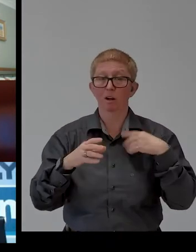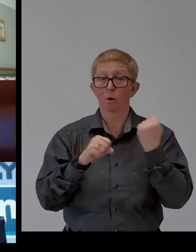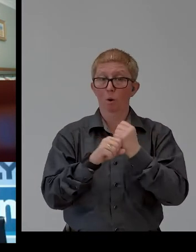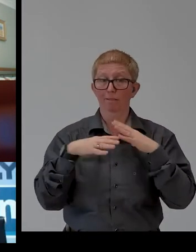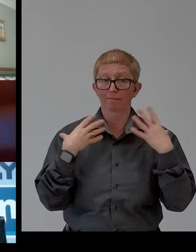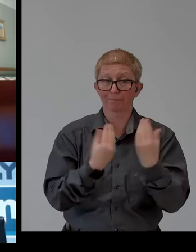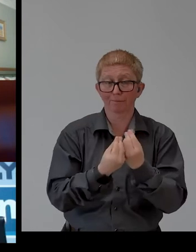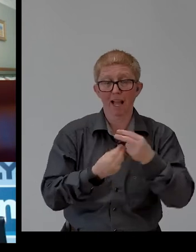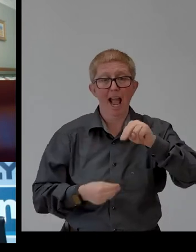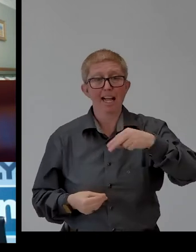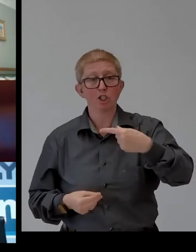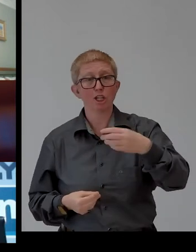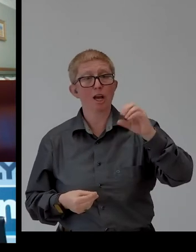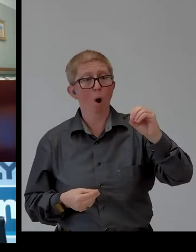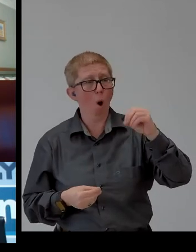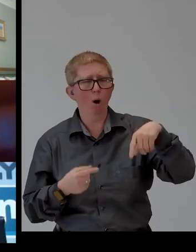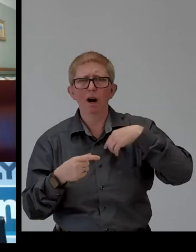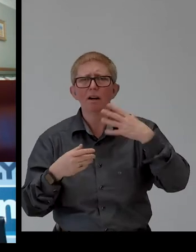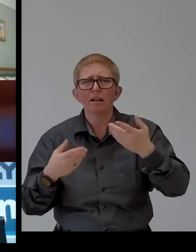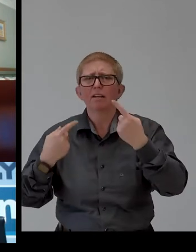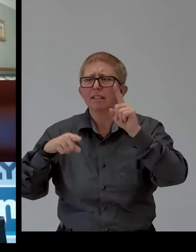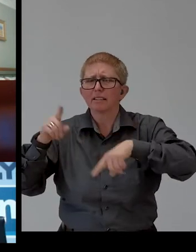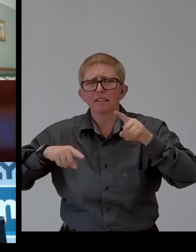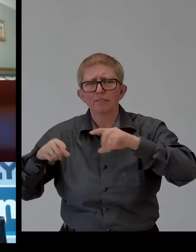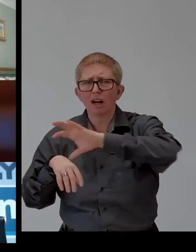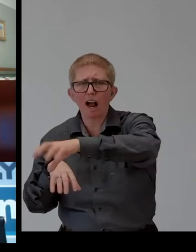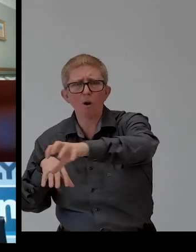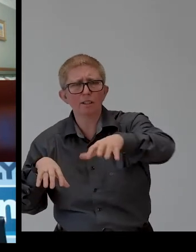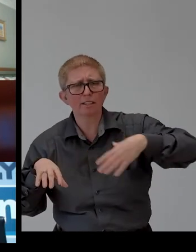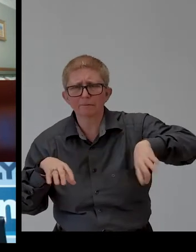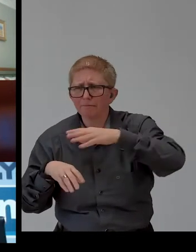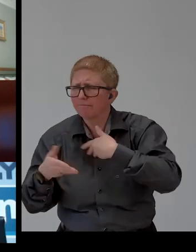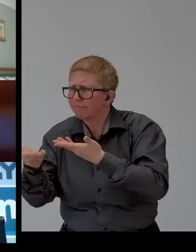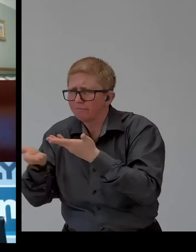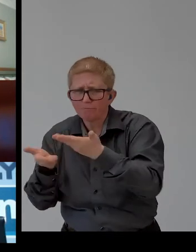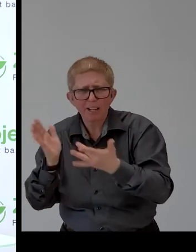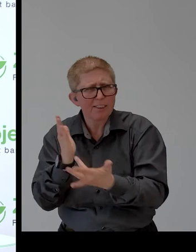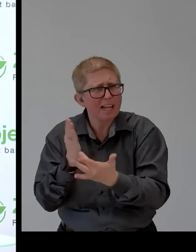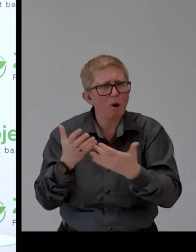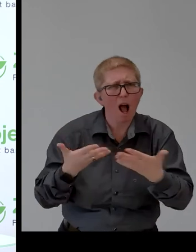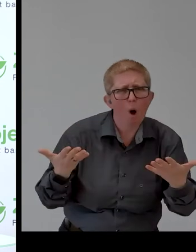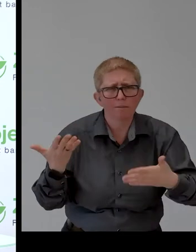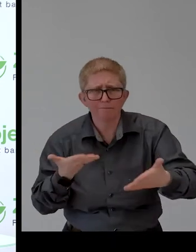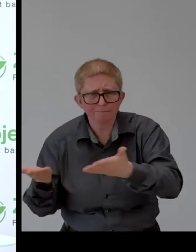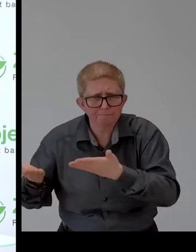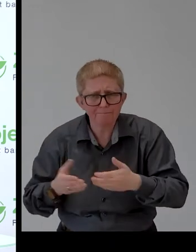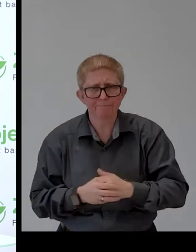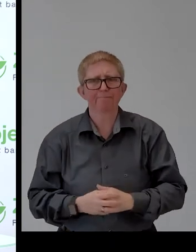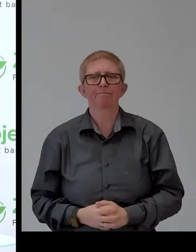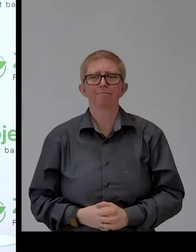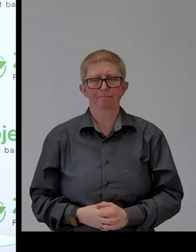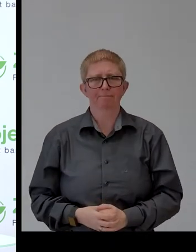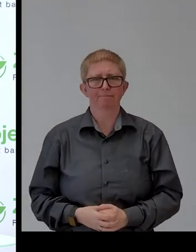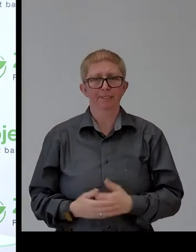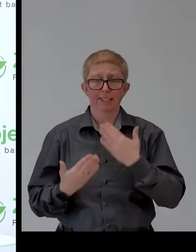by providing technical expertise and capacity building. Have a lovely conference ahead. Thank you. Thank you, Akhil. Next is Vertualahan